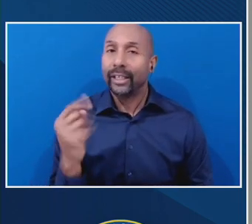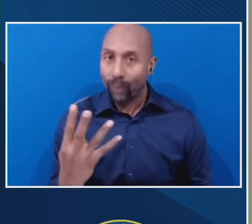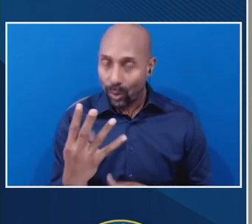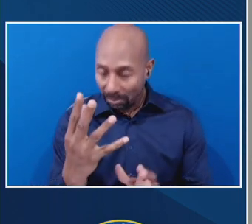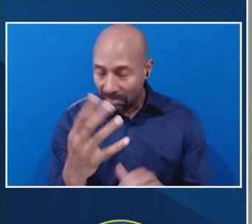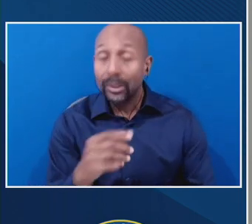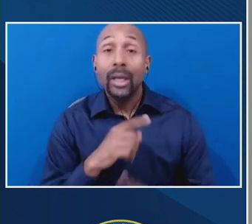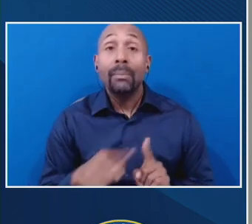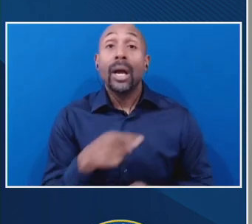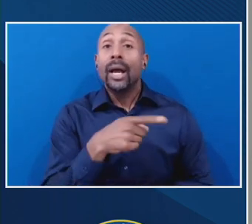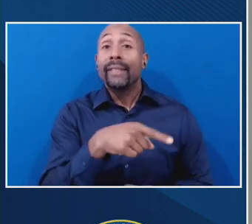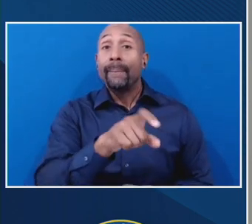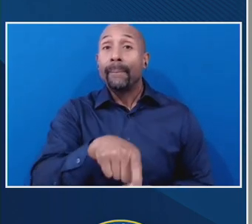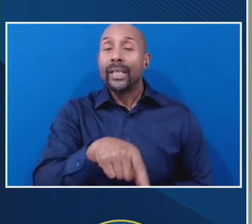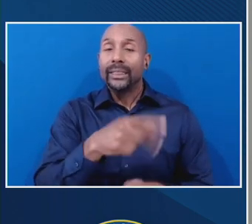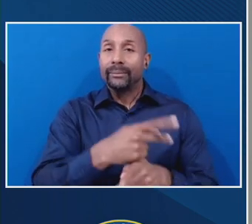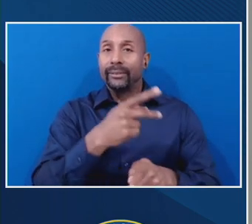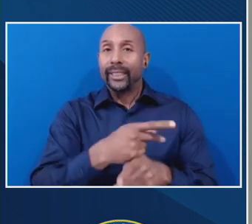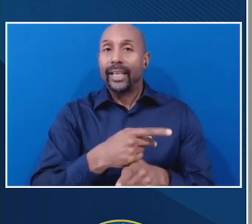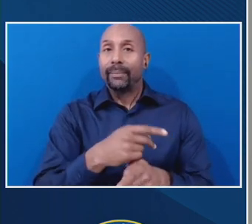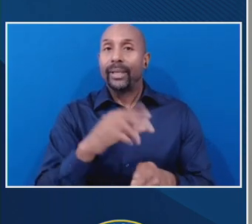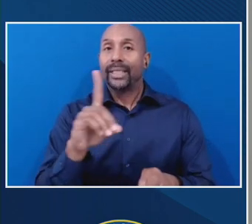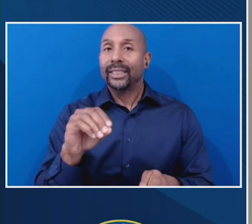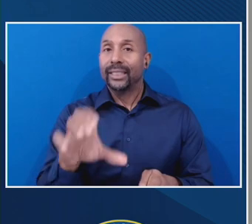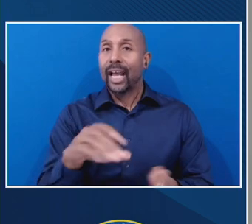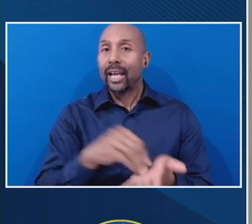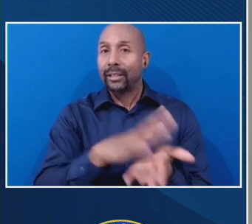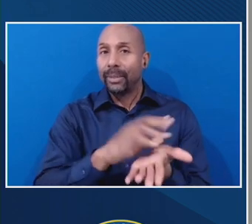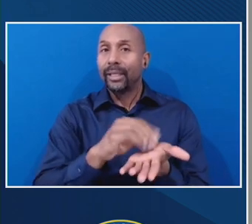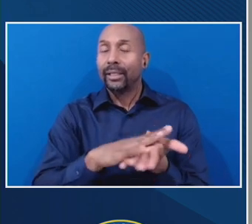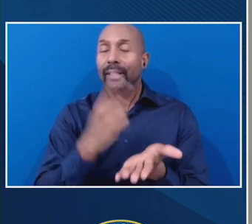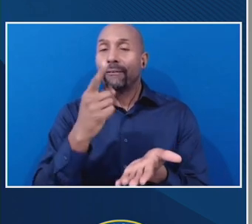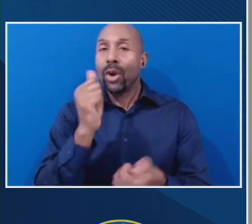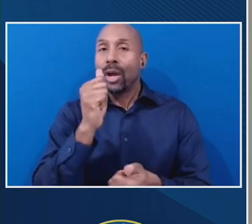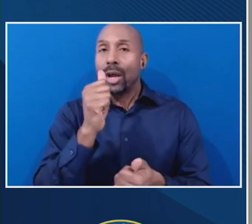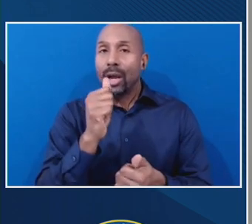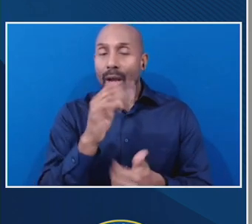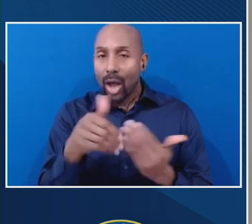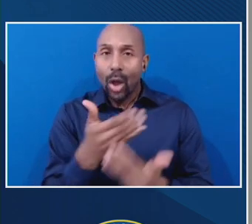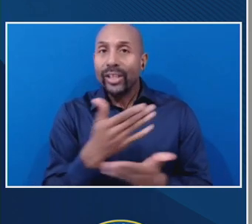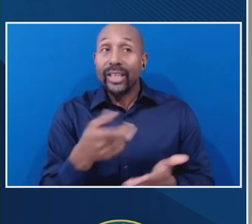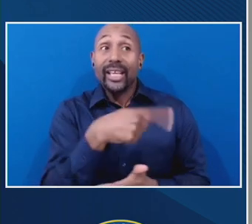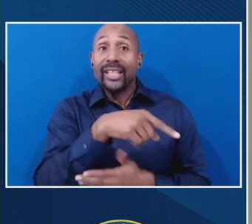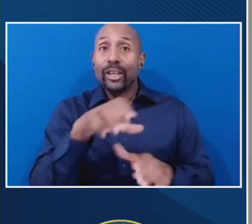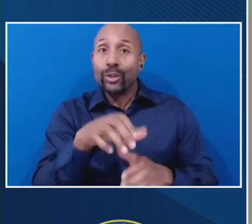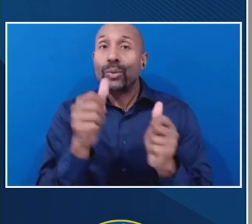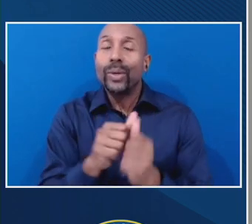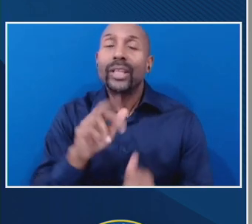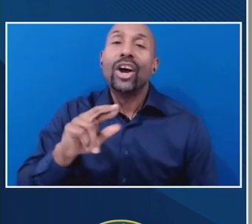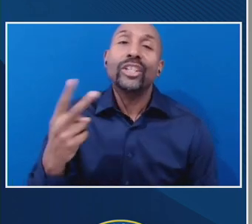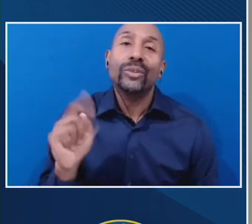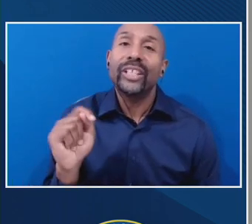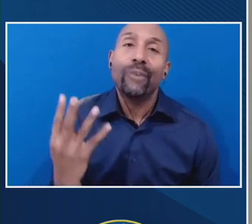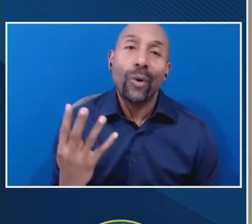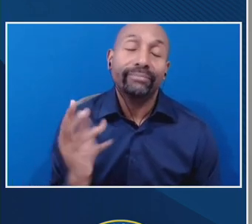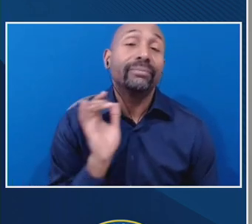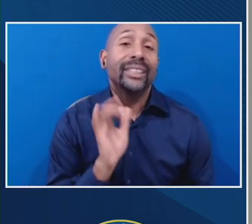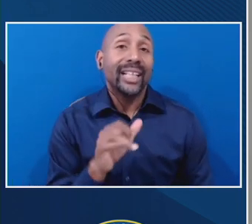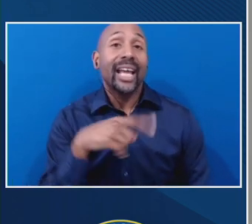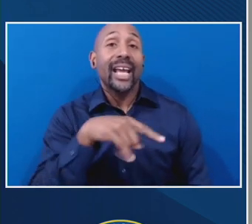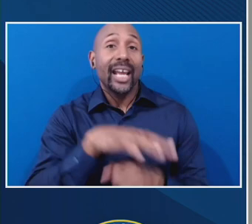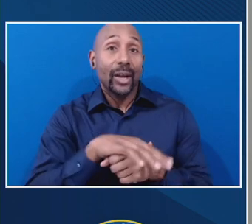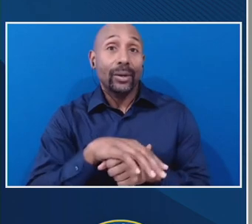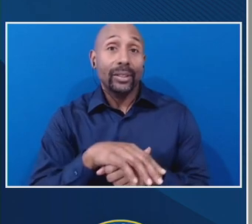maintain, um, documentation of all the things that they do with R2-T4. And it is one of the areas that non-federal and federal